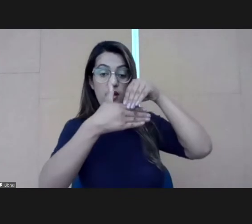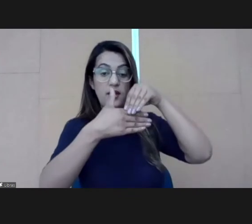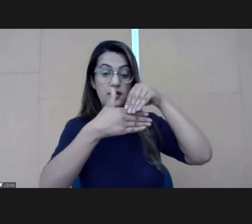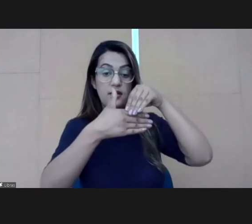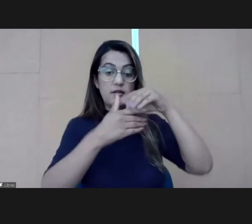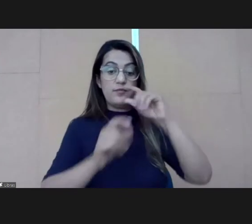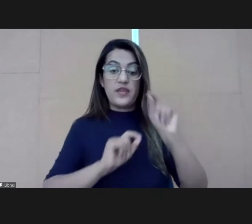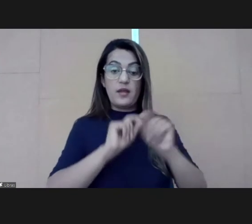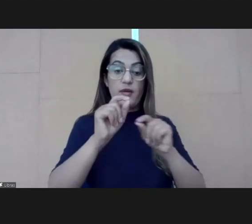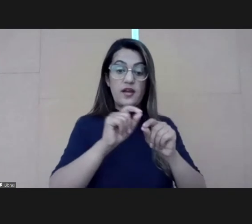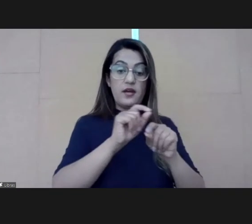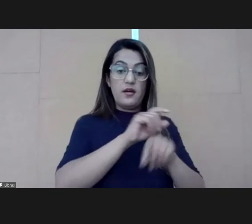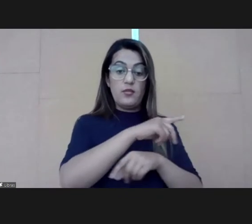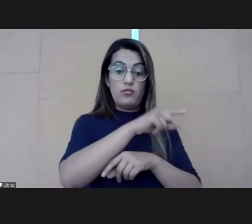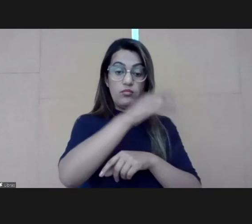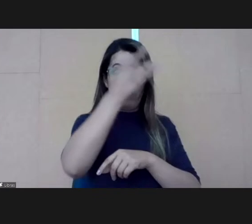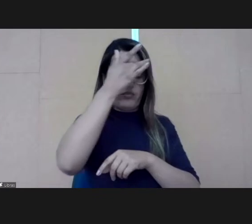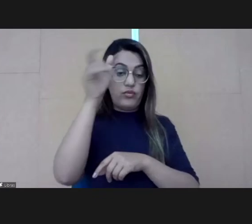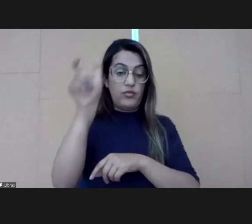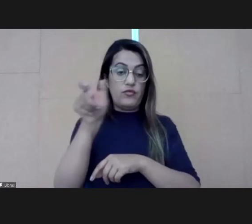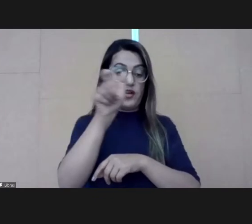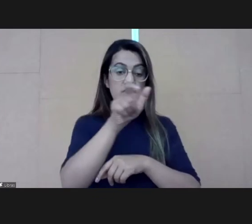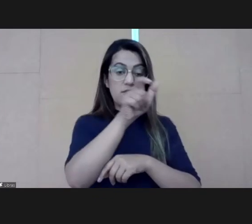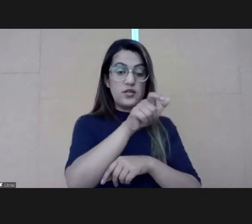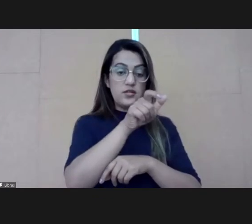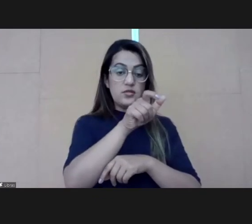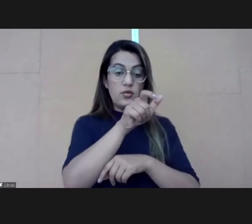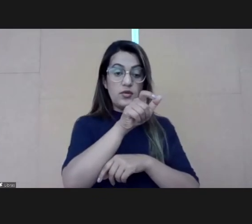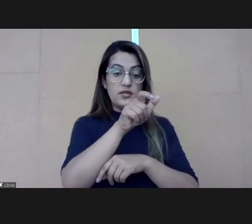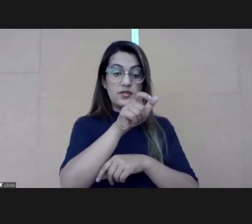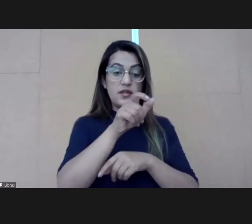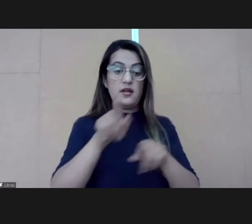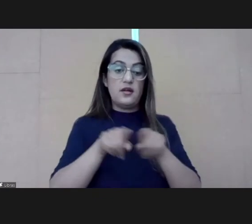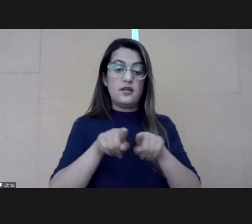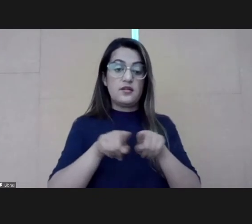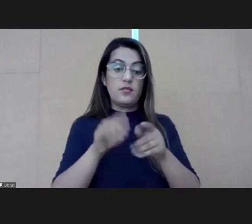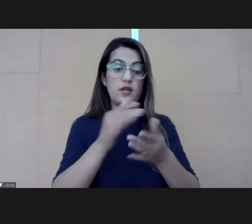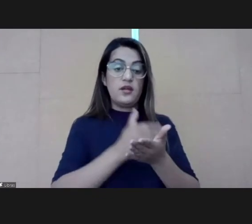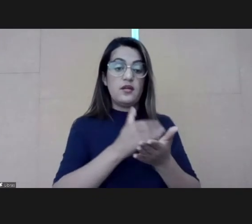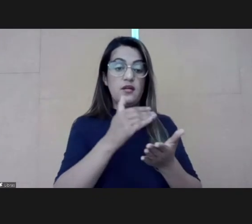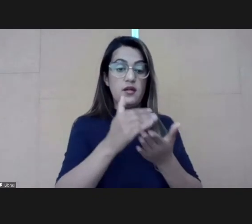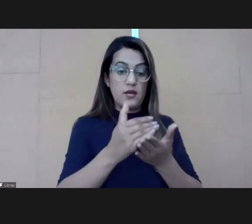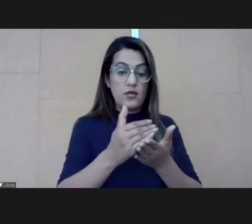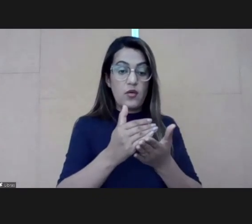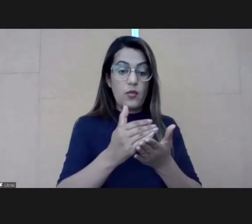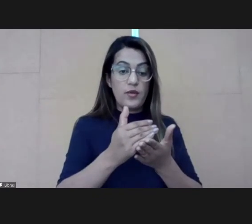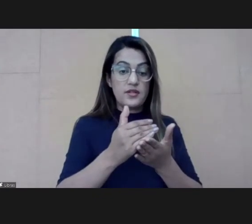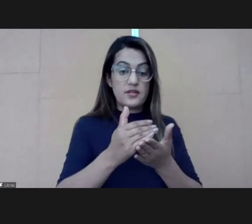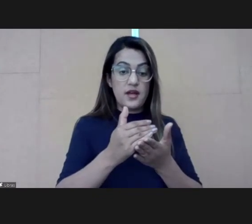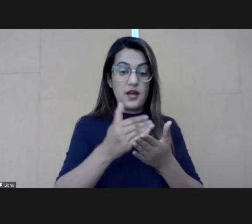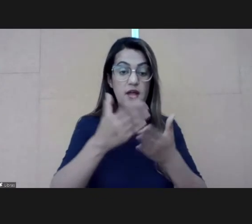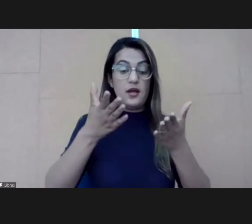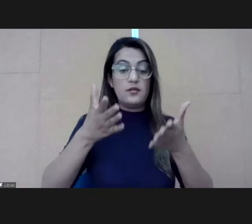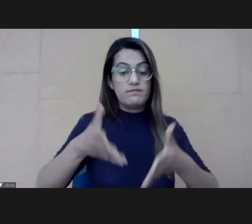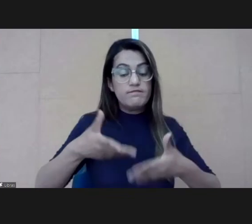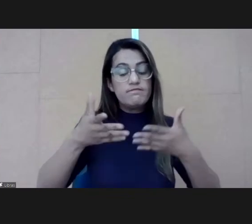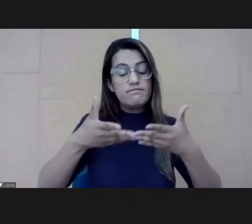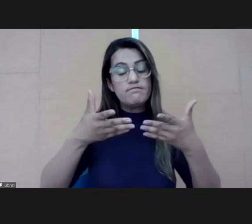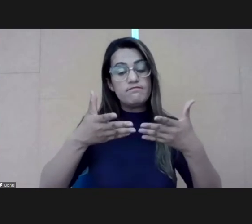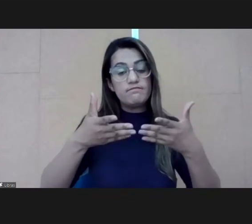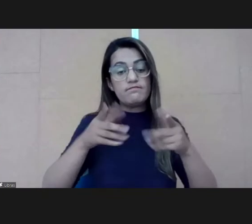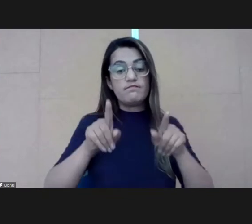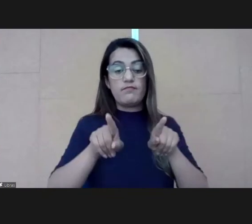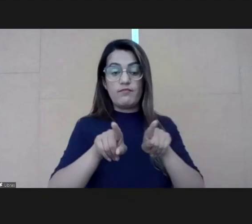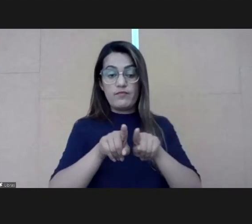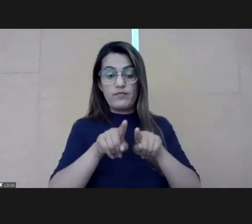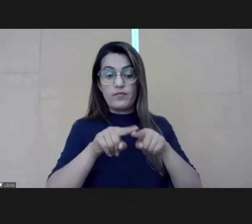changes and they get very depressed and demotivated. But in fact, the VUCA environment, volatile, uncertain,